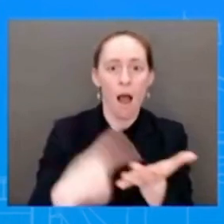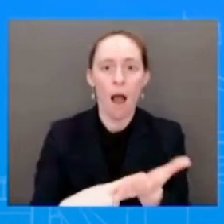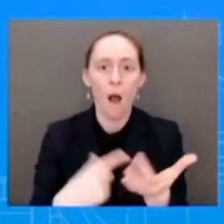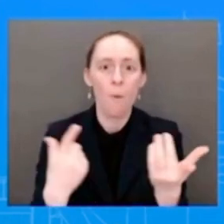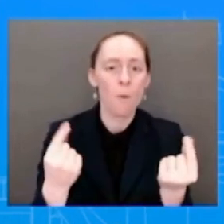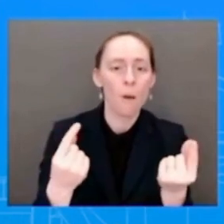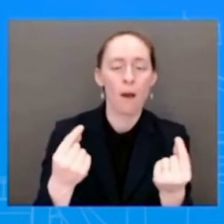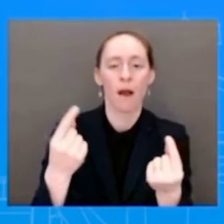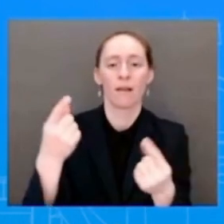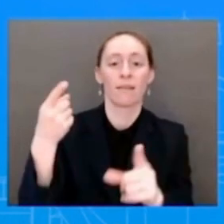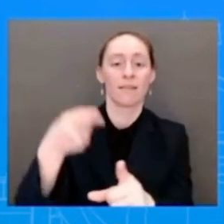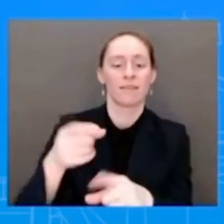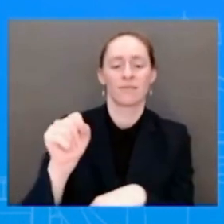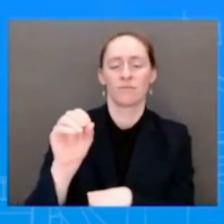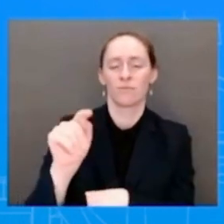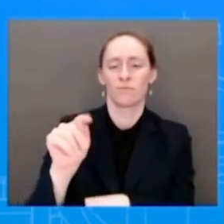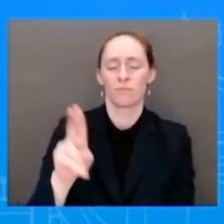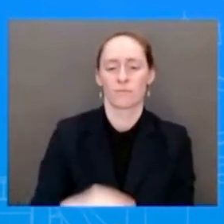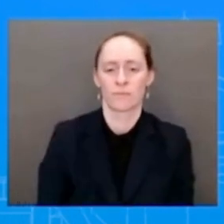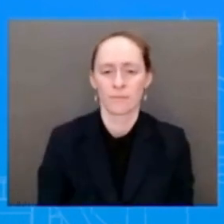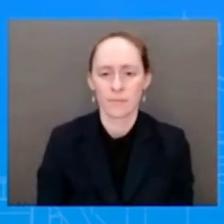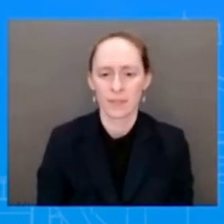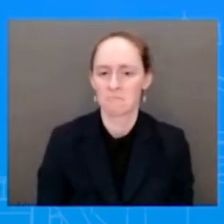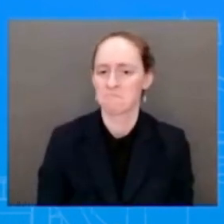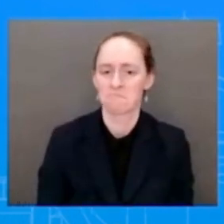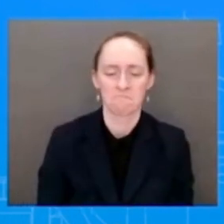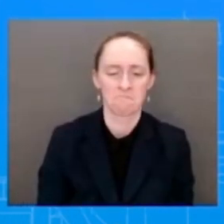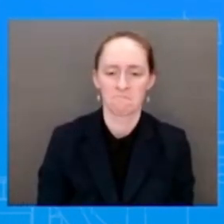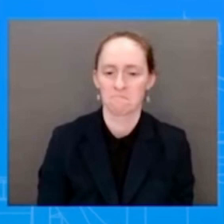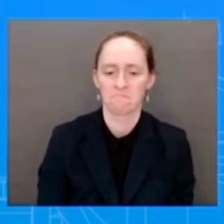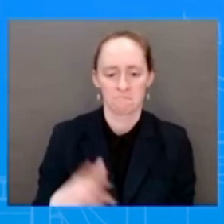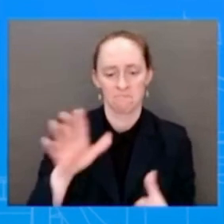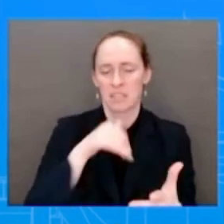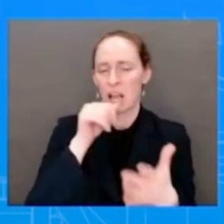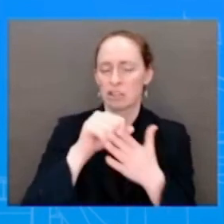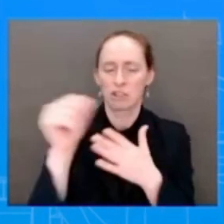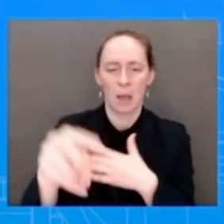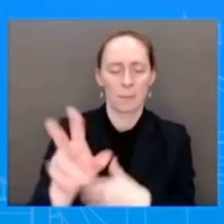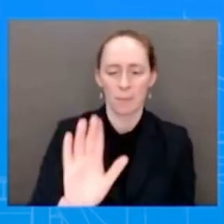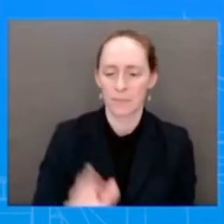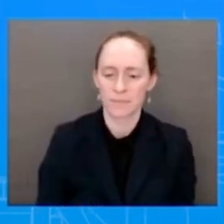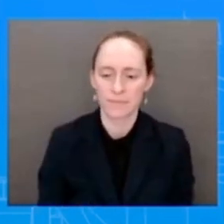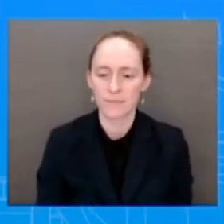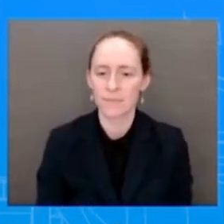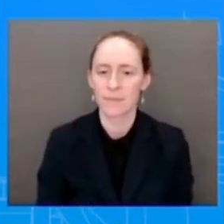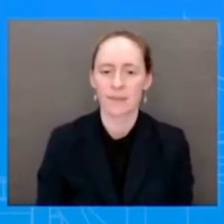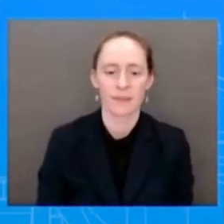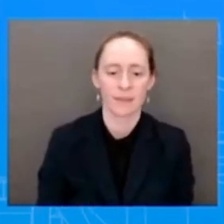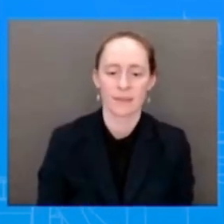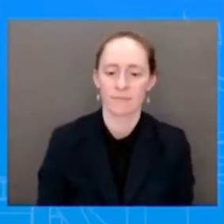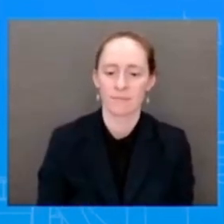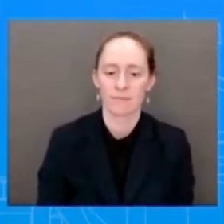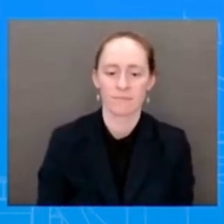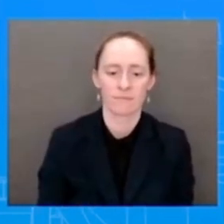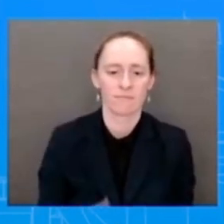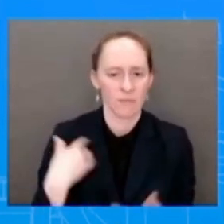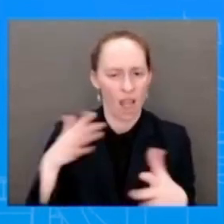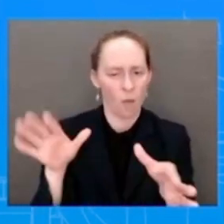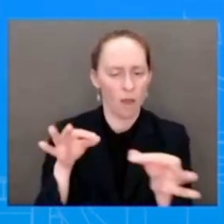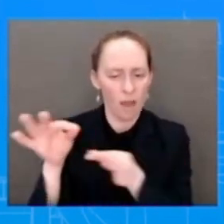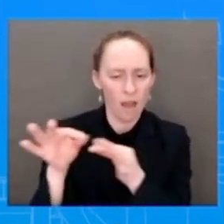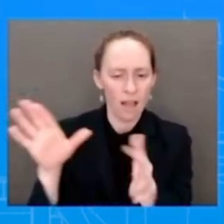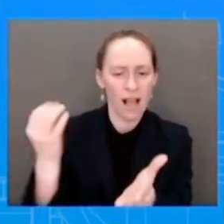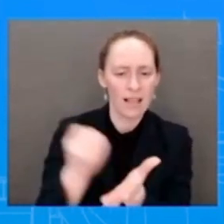to get ahead of the President on what he's going to specifically talk about. I laid out the economic, his economic, you know, what